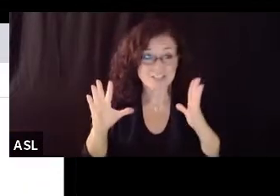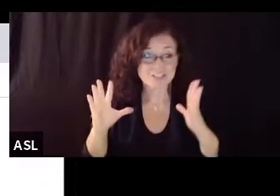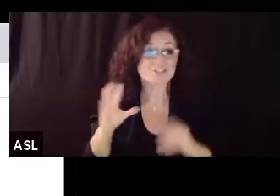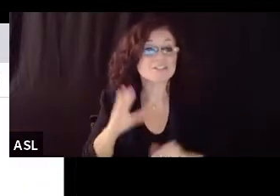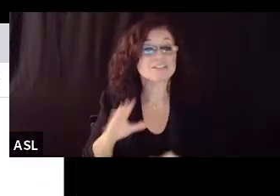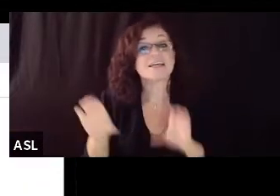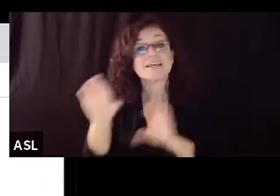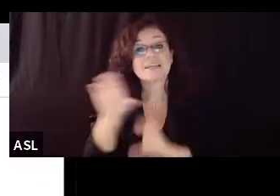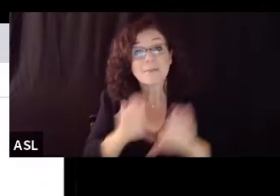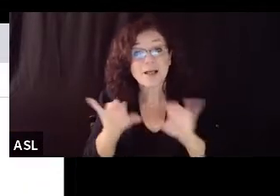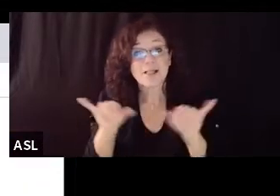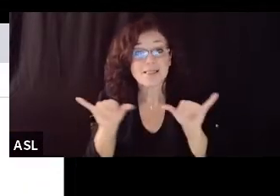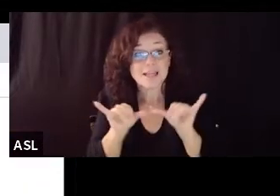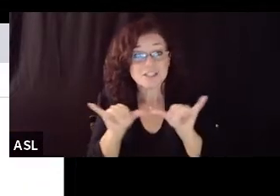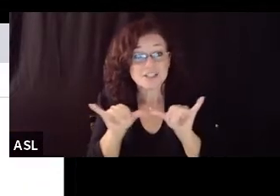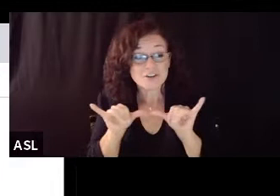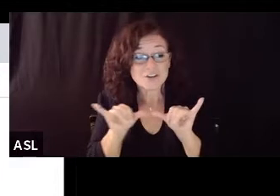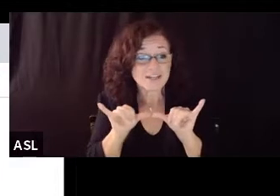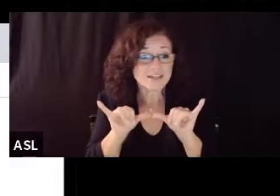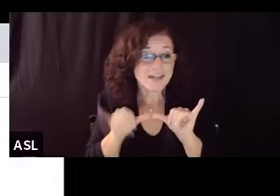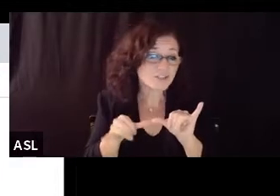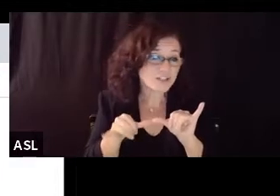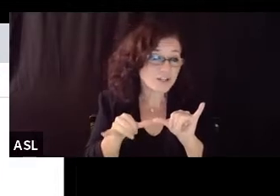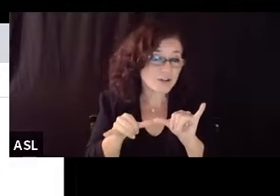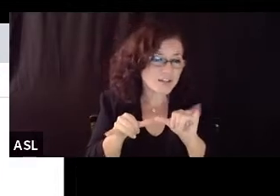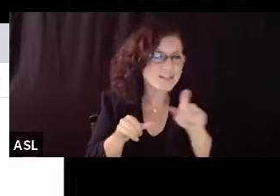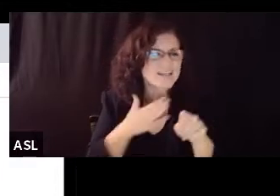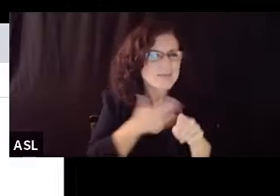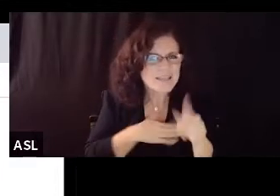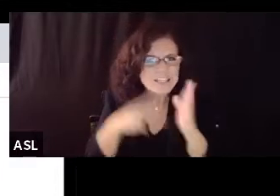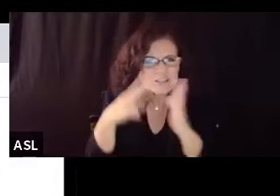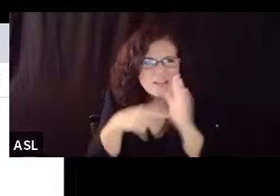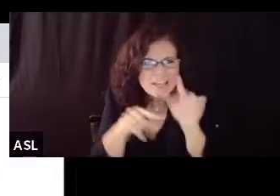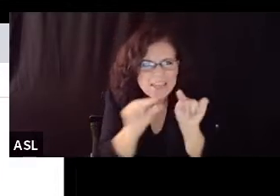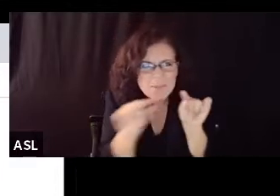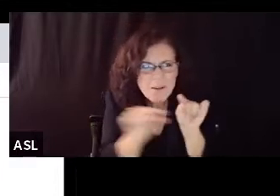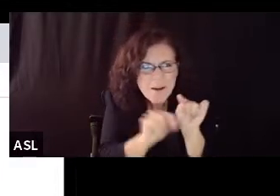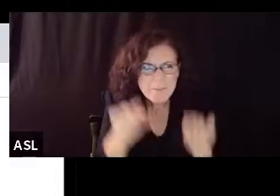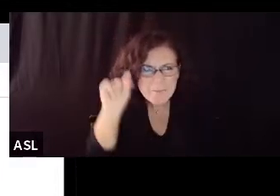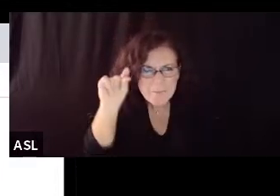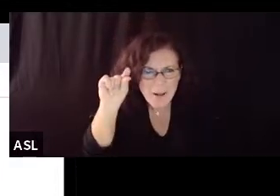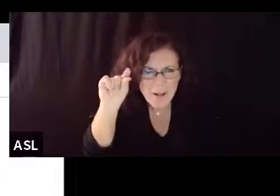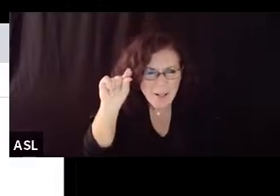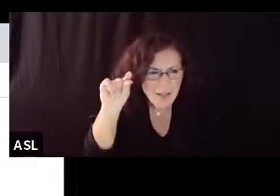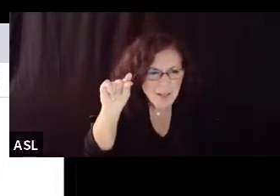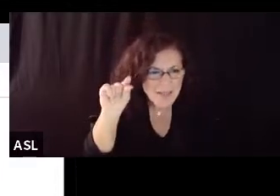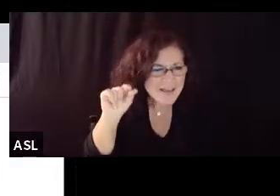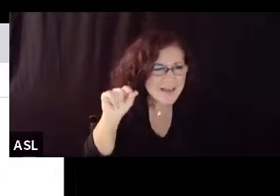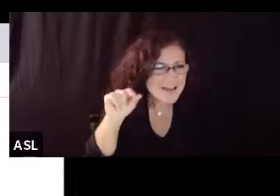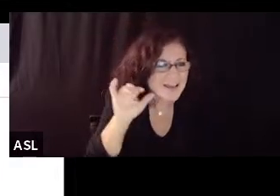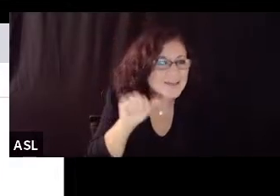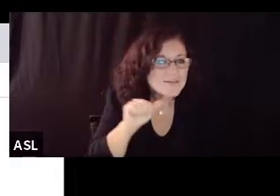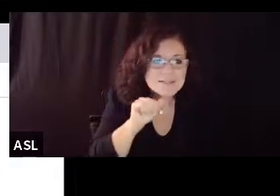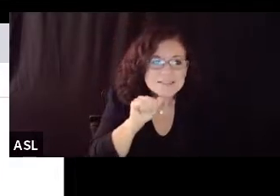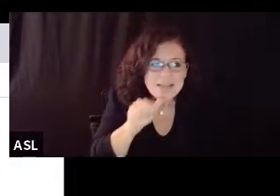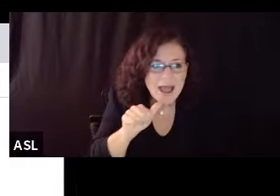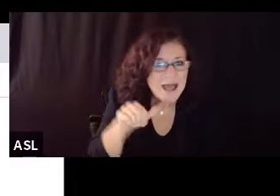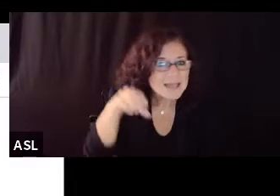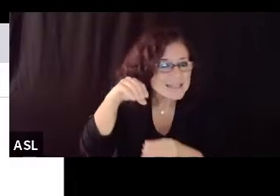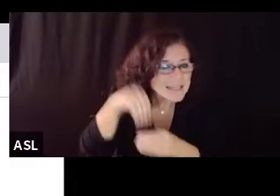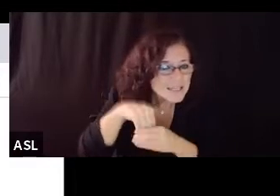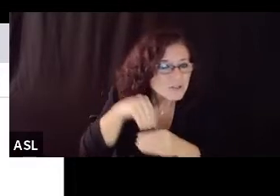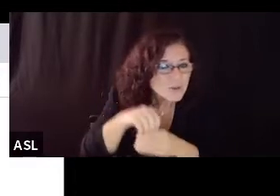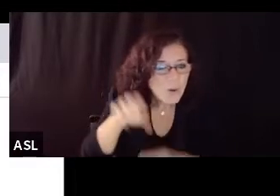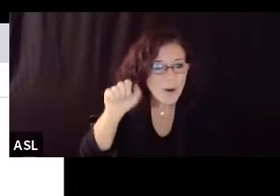please read the small print at the bottom of the slide not indoor air quality experts